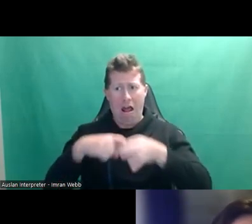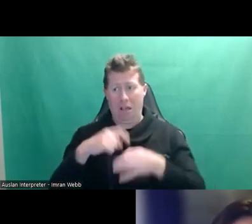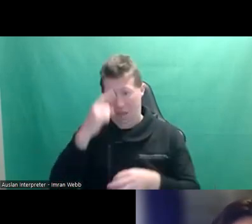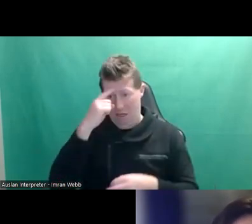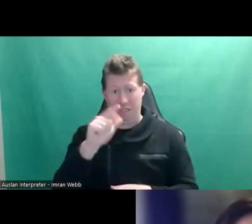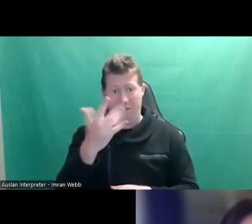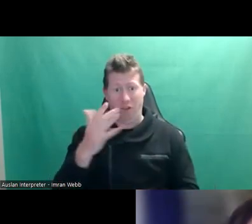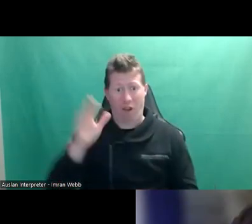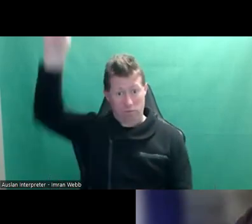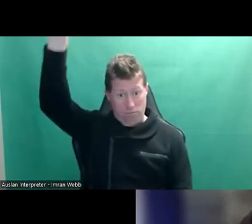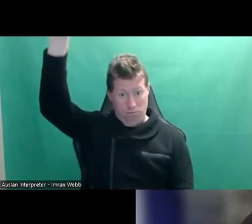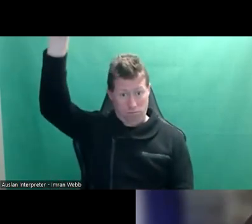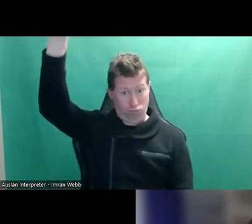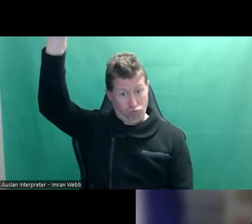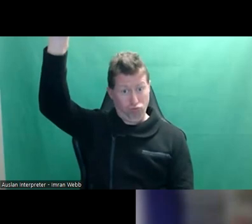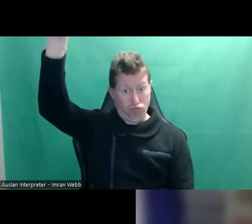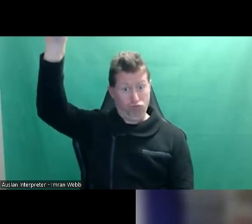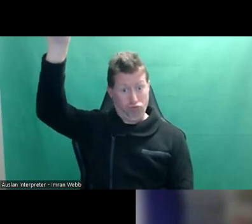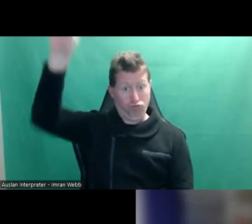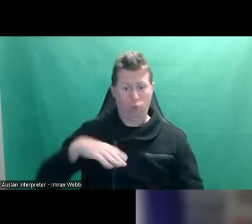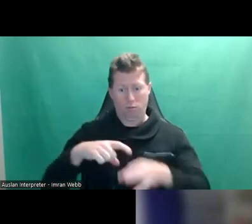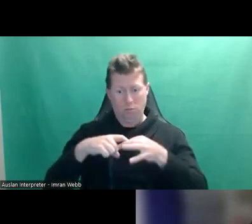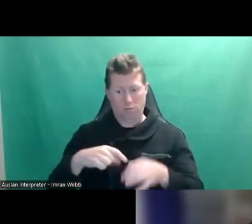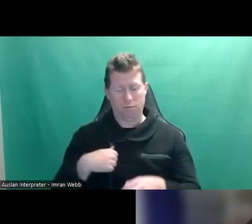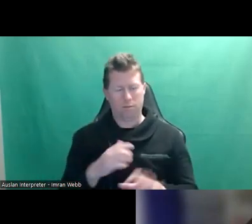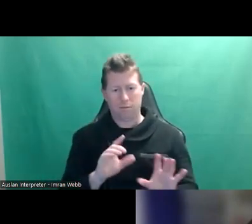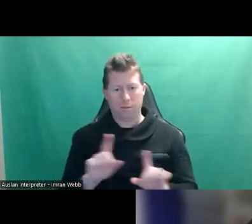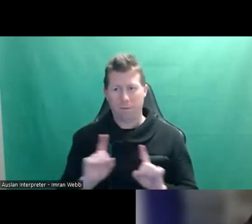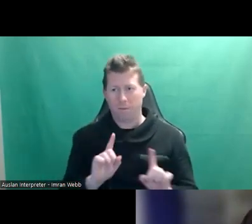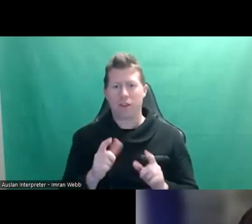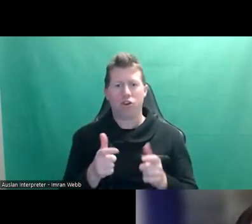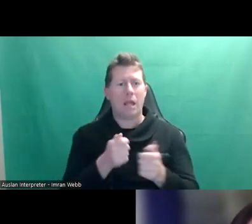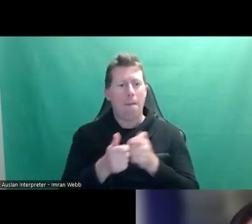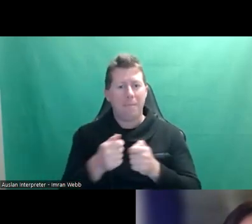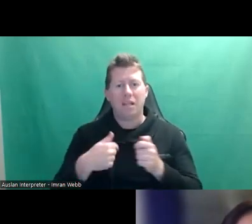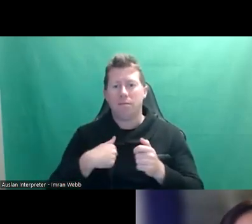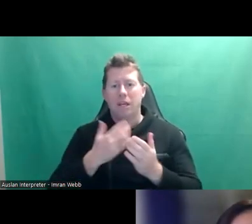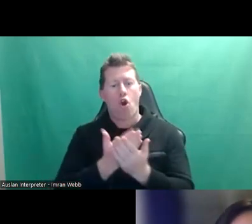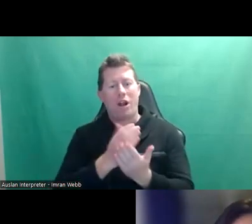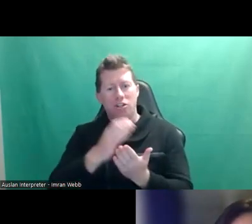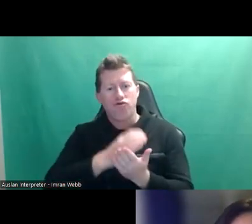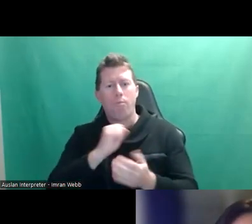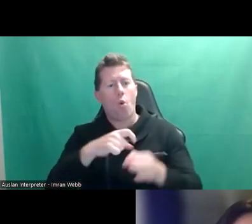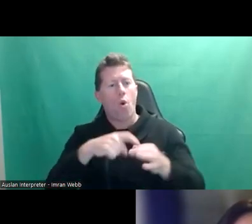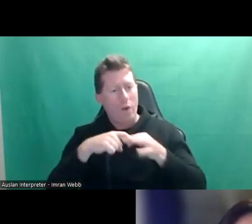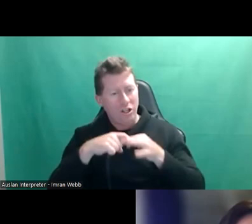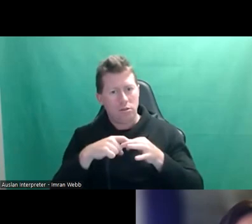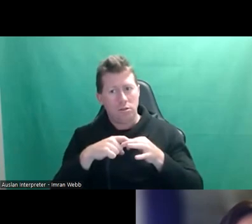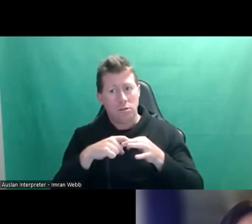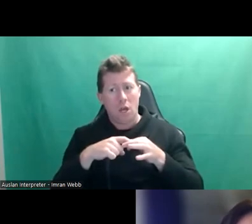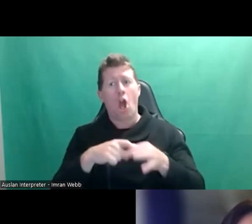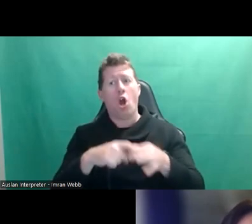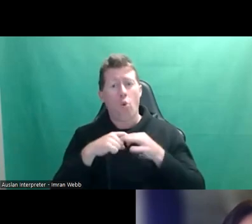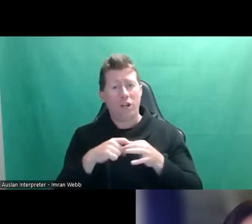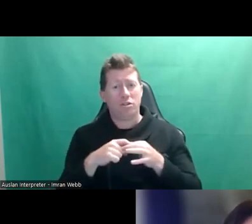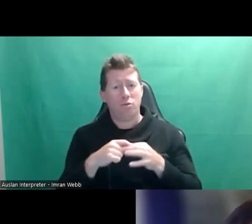of them had their hands up, like, jumping out of their seats. And then afterwards, I was like, oh, just message me on Instagram any of your questions. And the questions they were asking me were